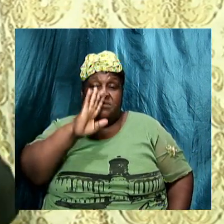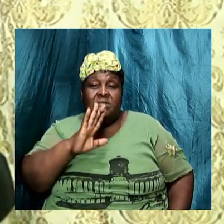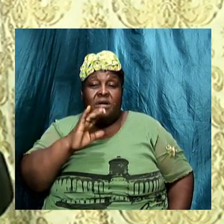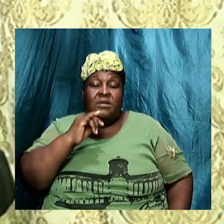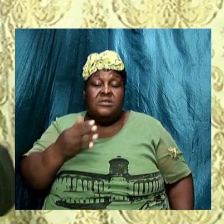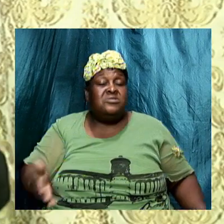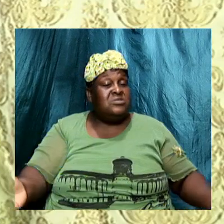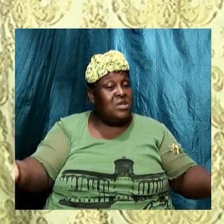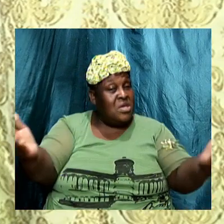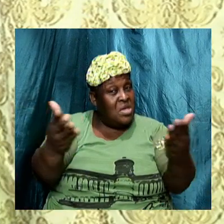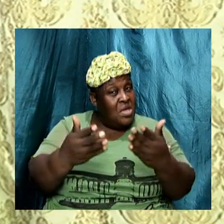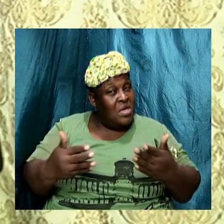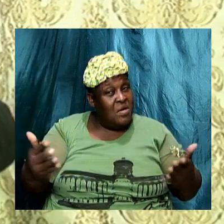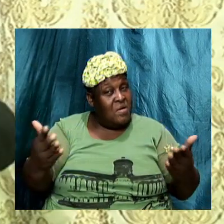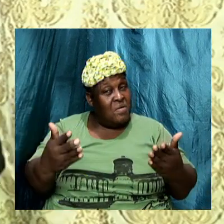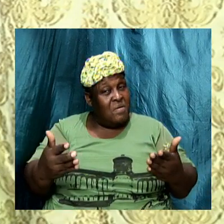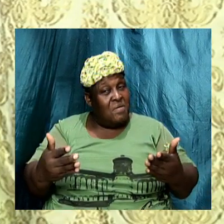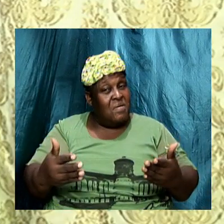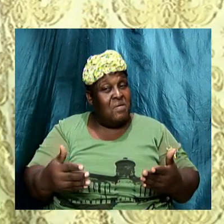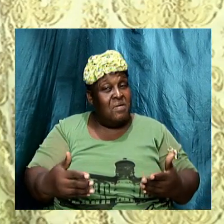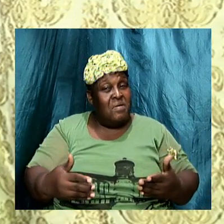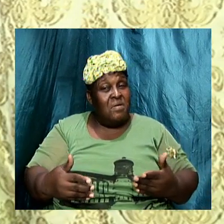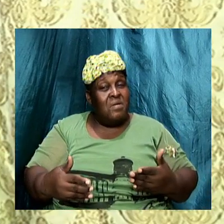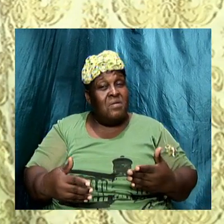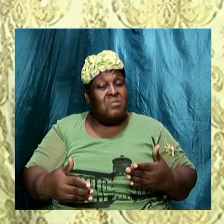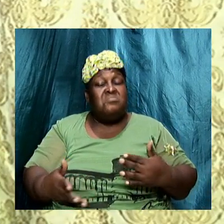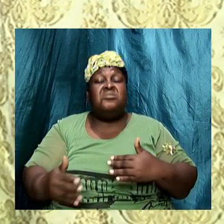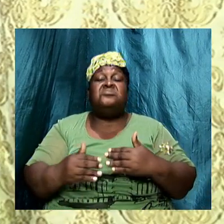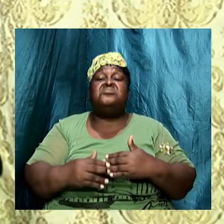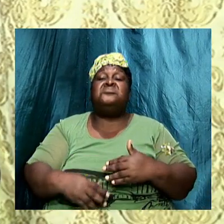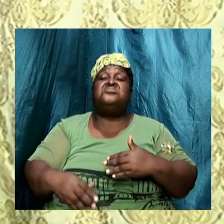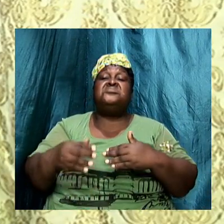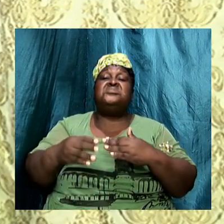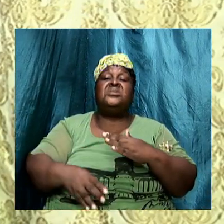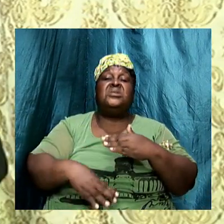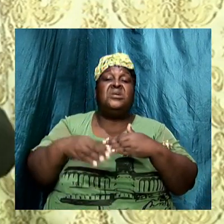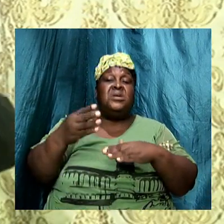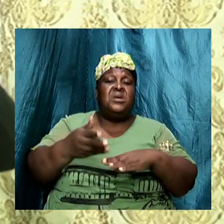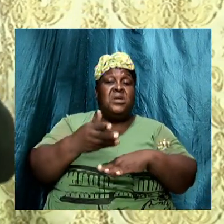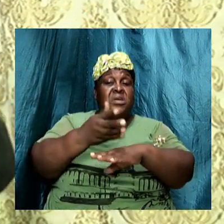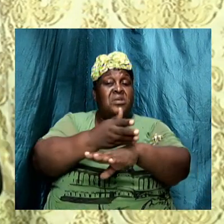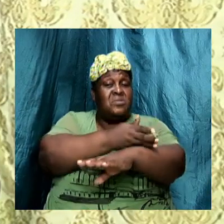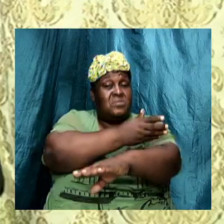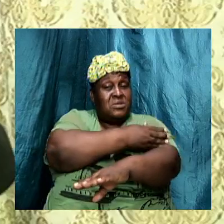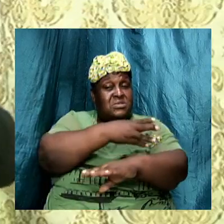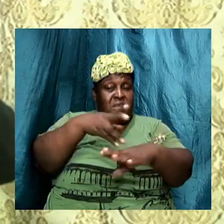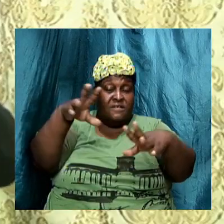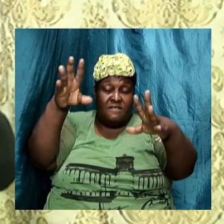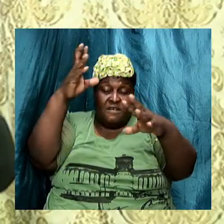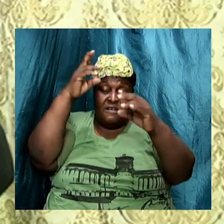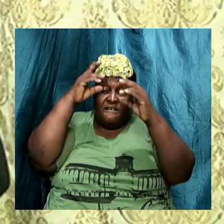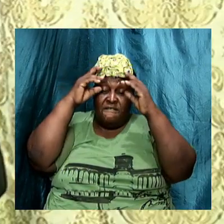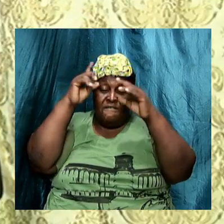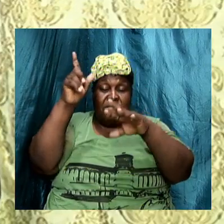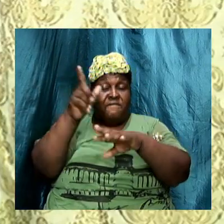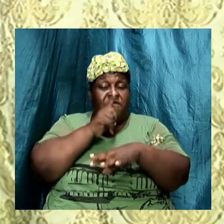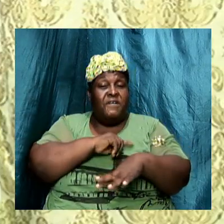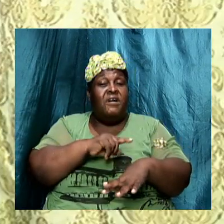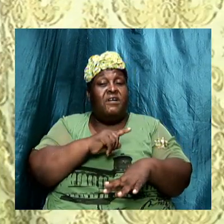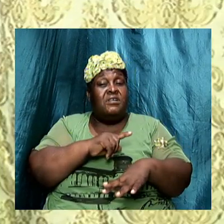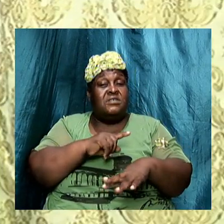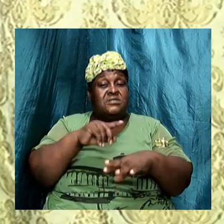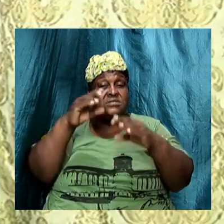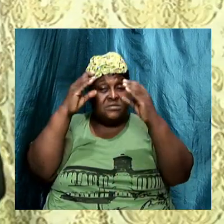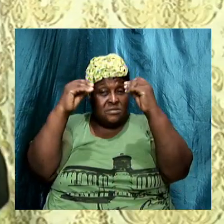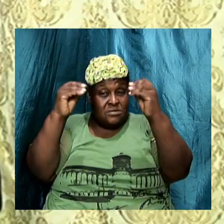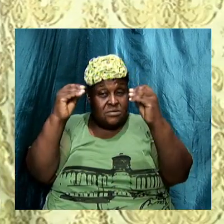hence there is an increase in false teachers and preachers and men who have received